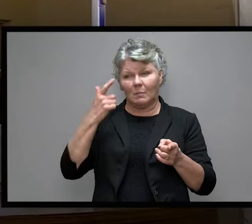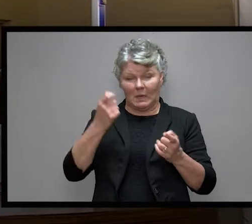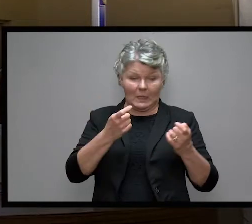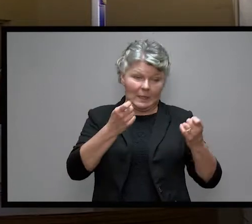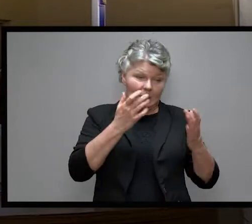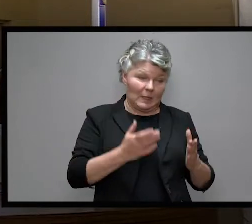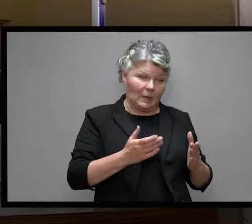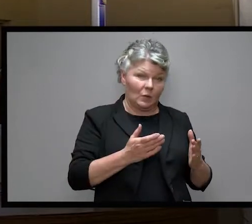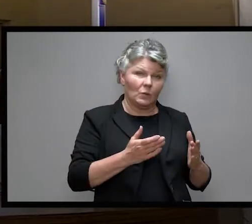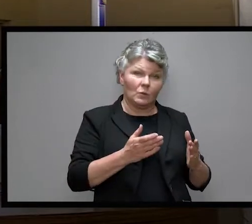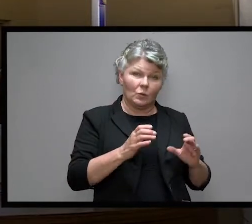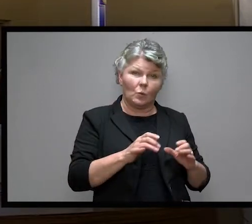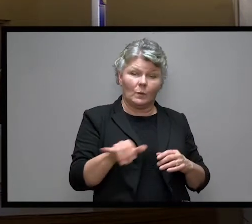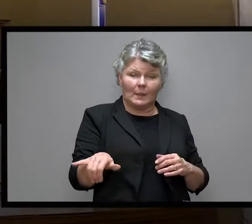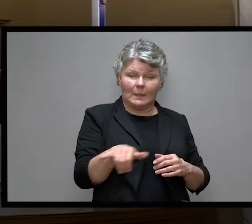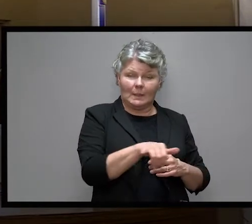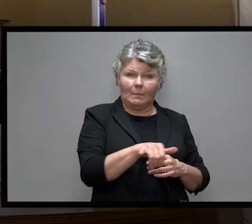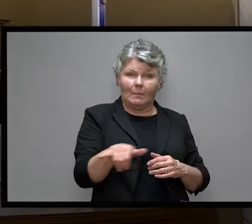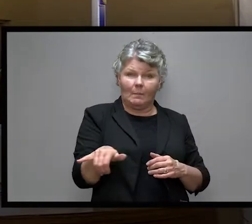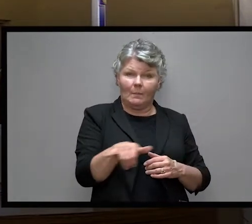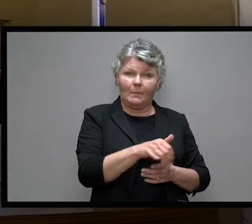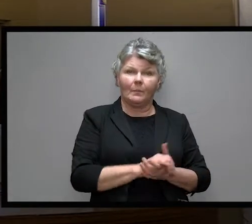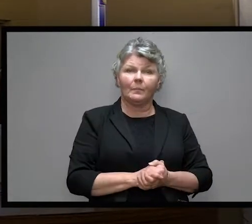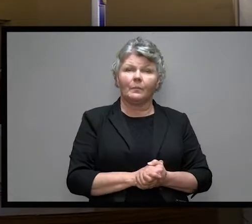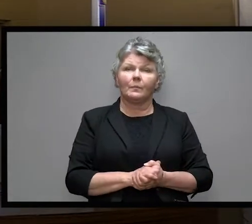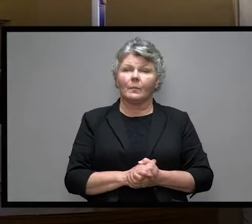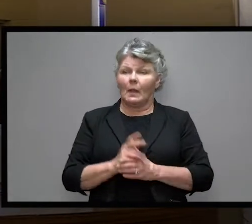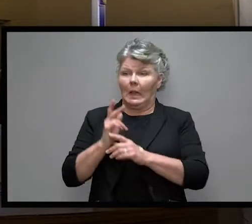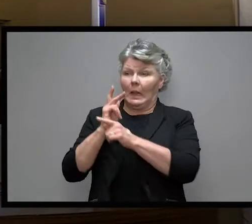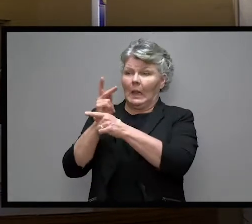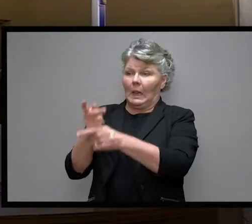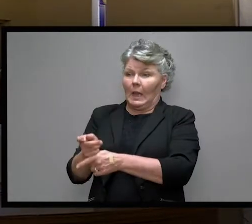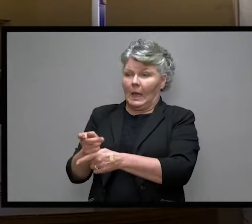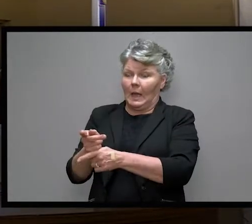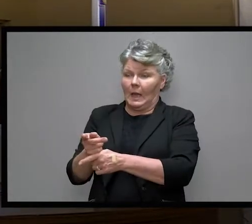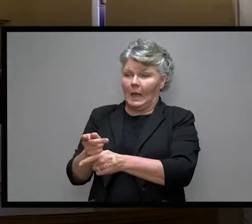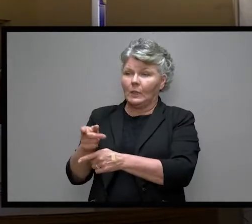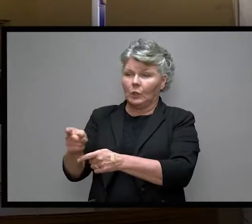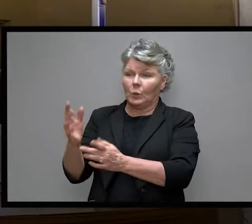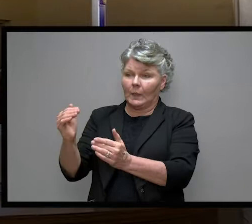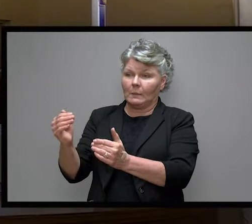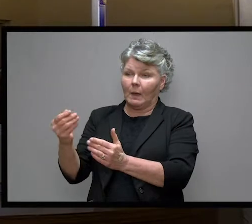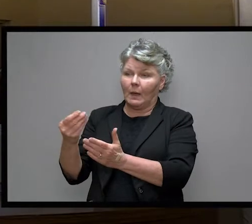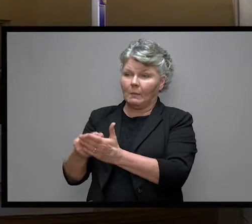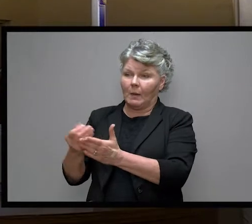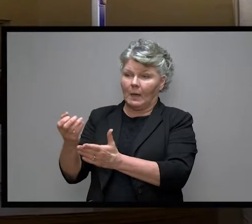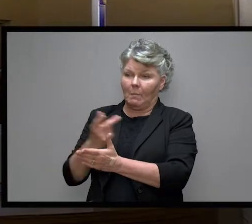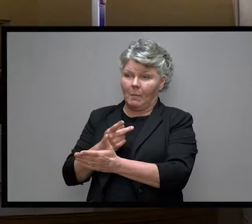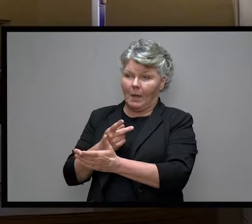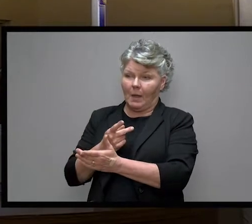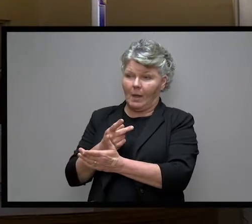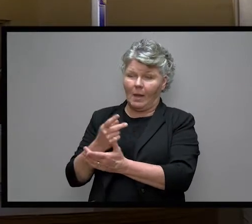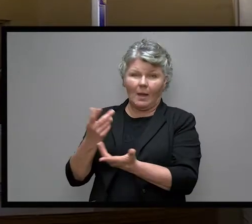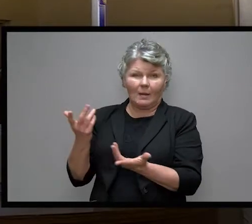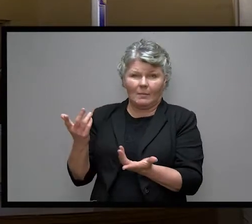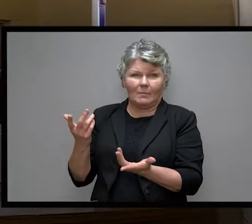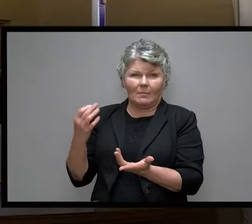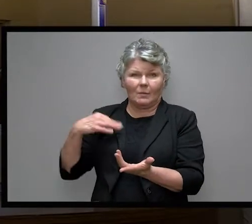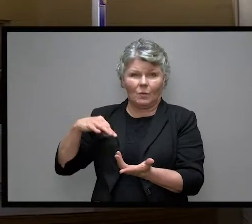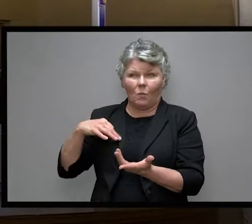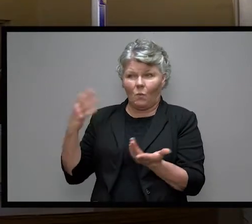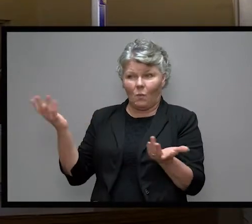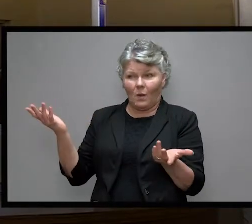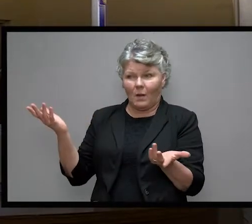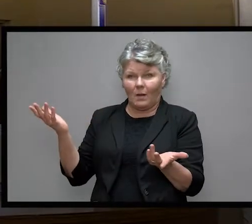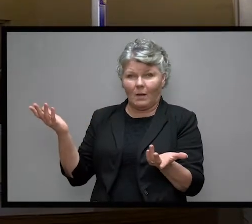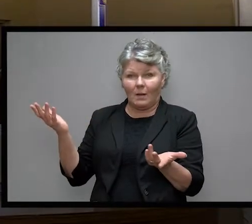sinners do the same. And if you lend to those from whom you expect to receive, what credit is that to you?